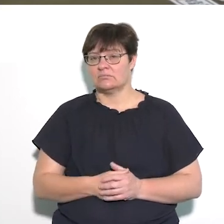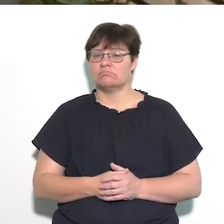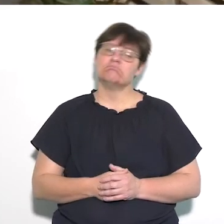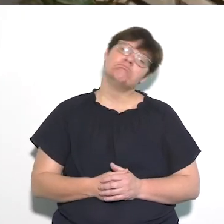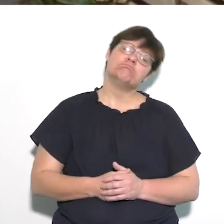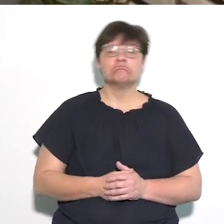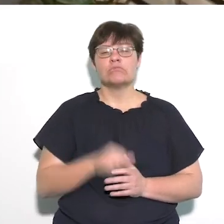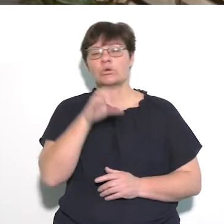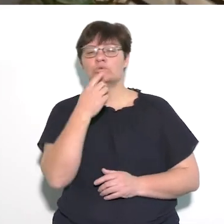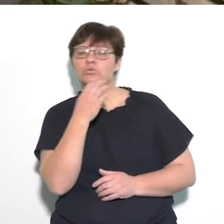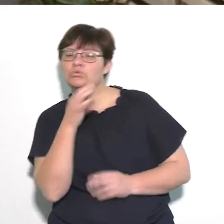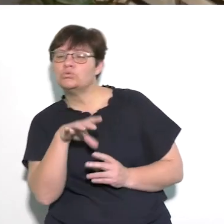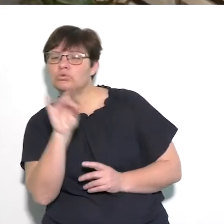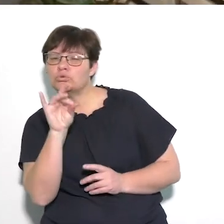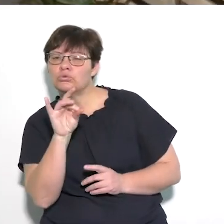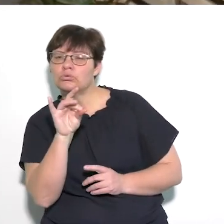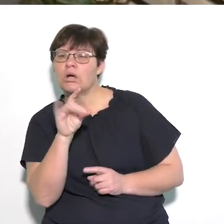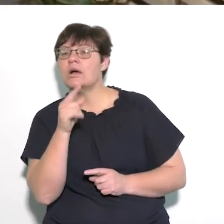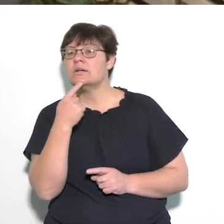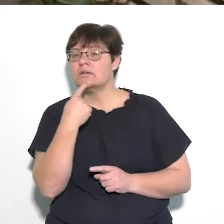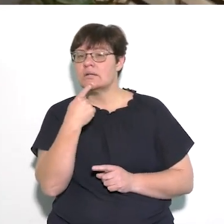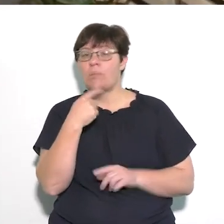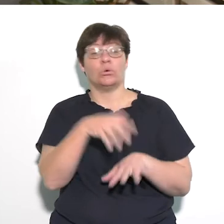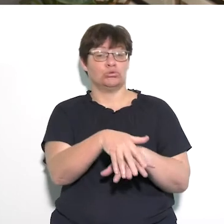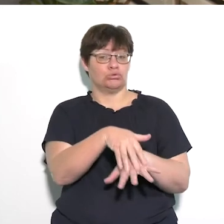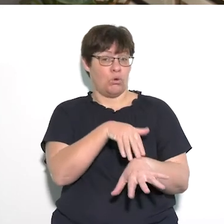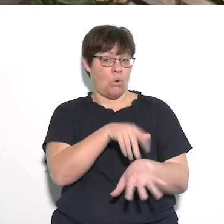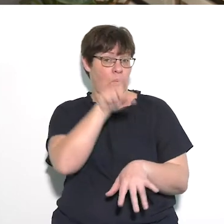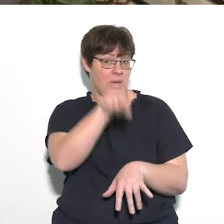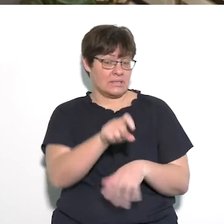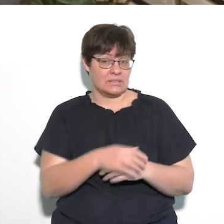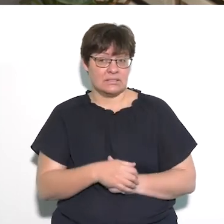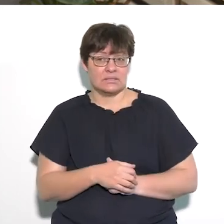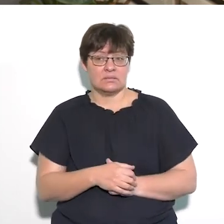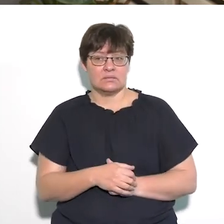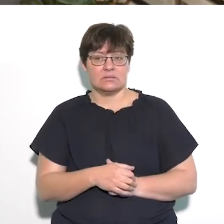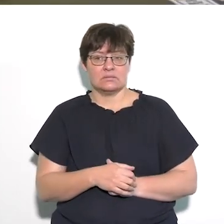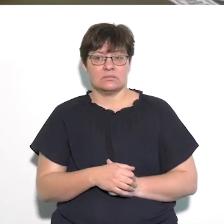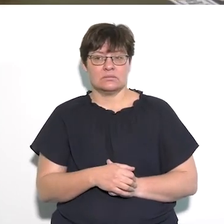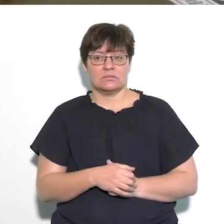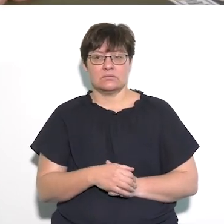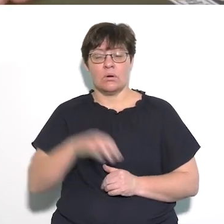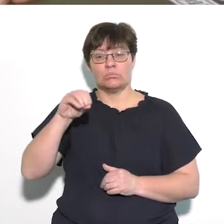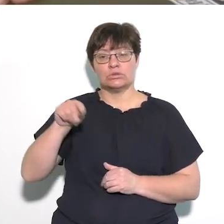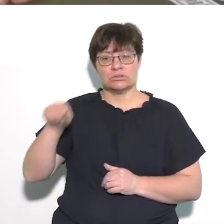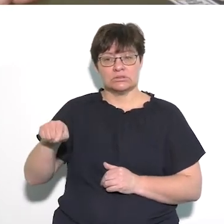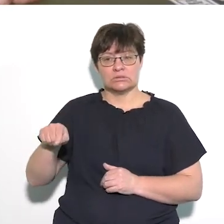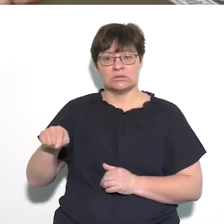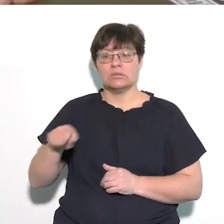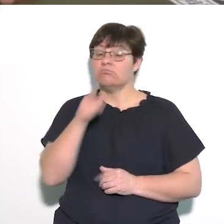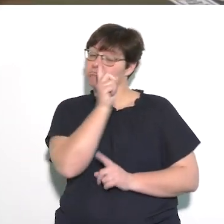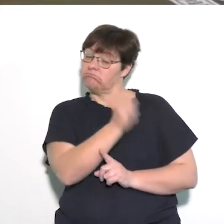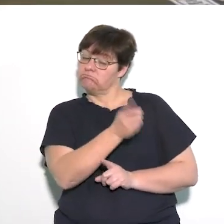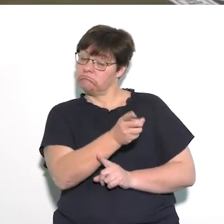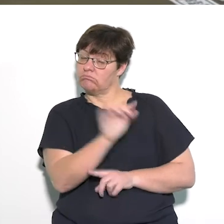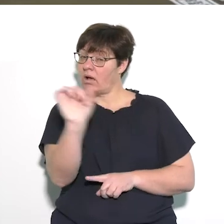I think I'll choose the road sign that says slow. And I'll put it over there to